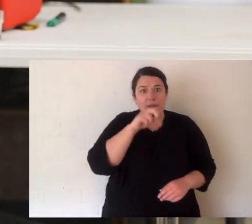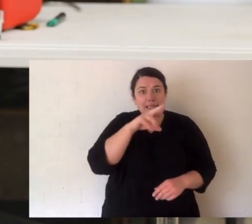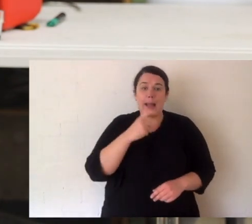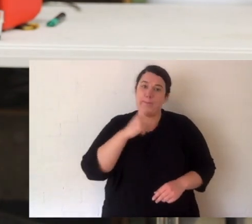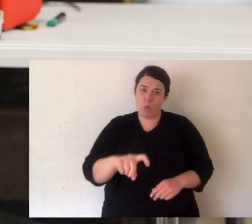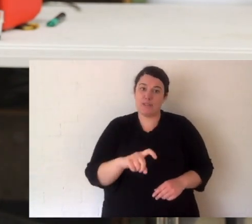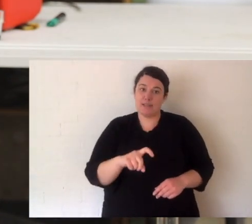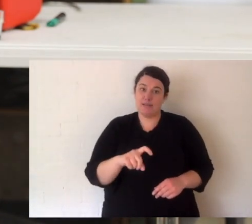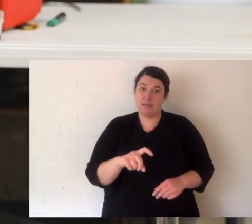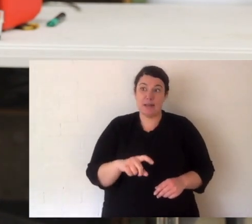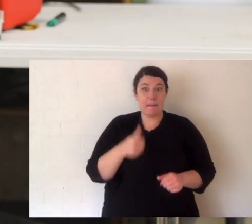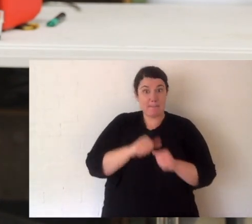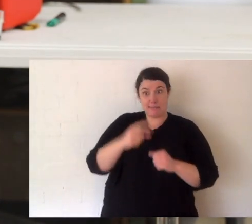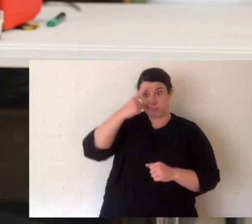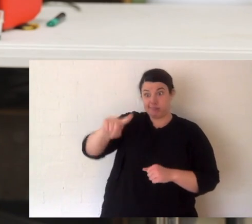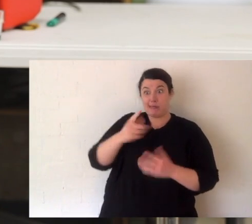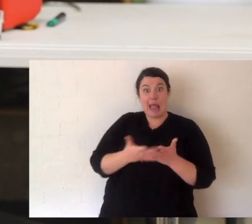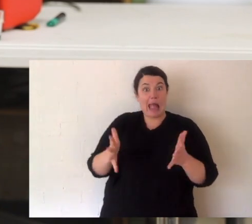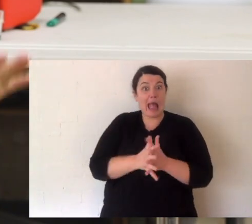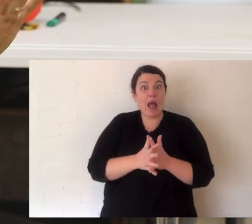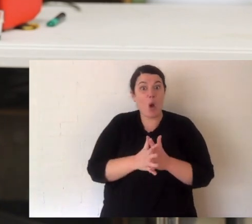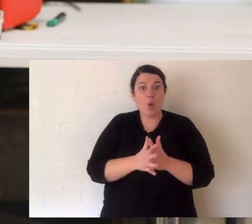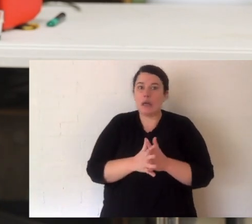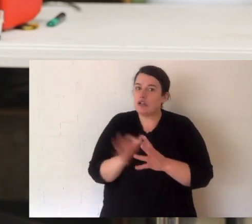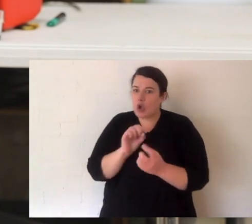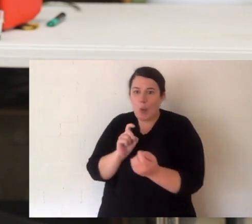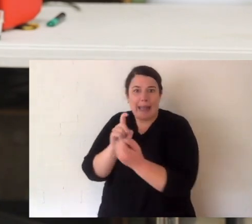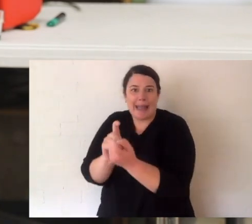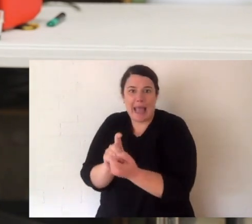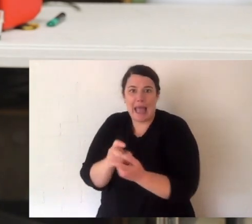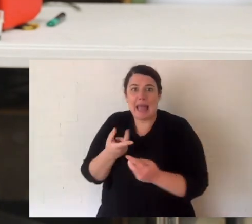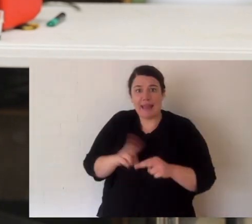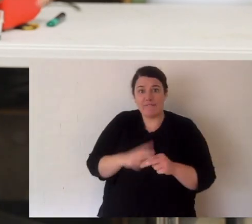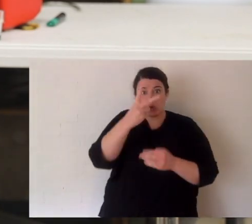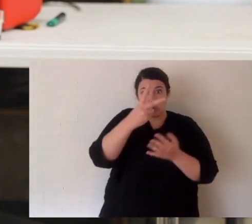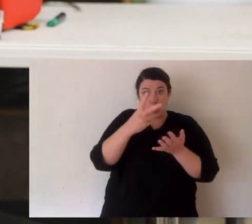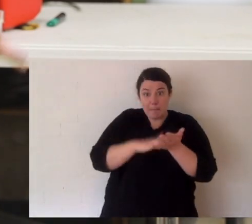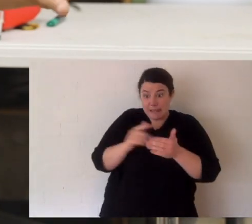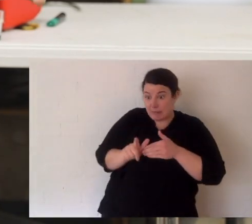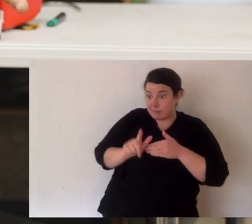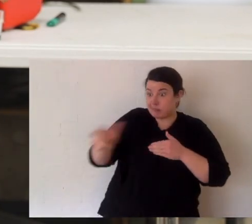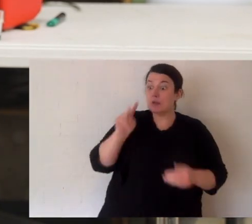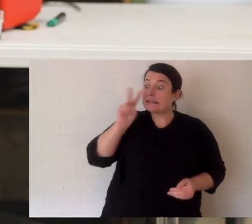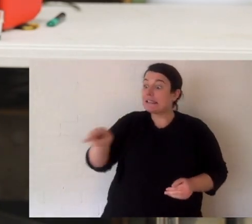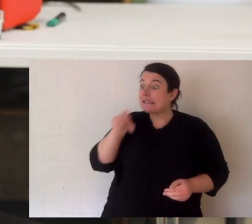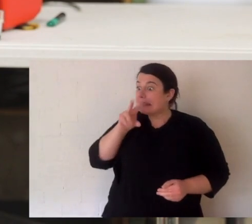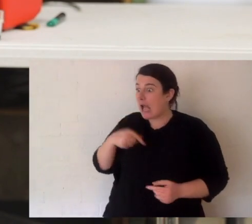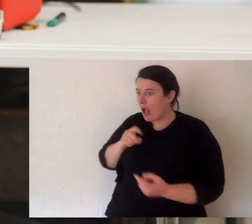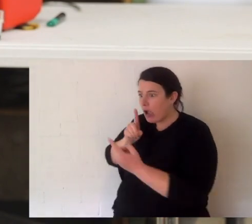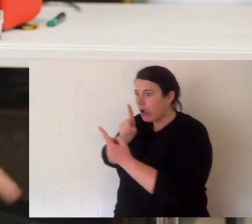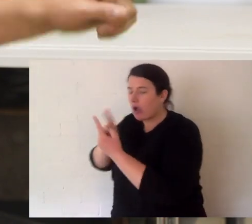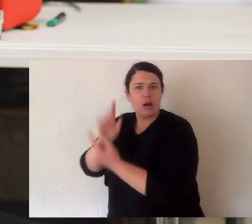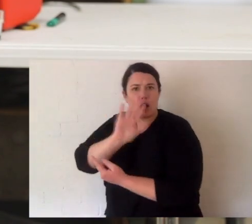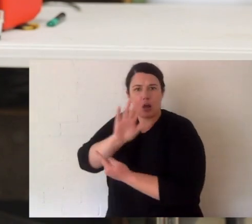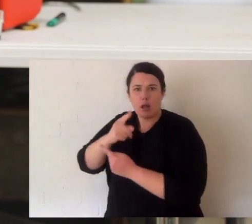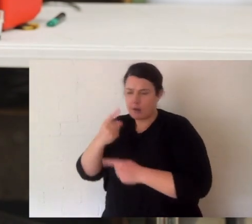easiest way not to get bitten is don't go near them. If you give snakes a wide berth, two meters, you spot one, you know, walk around